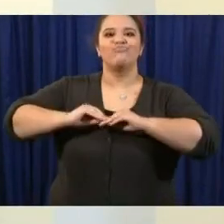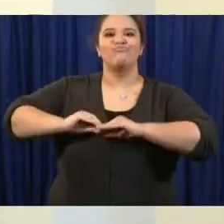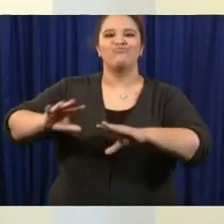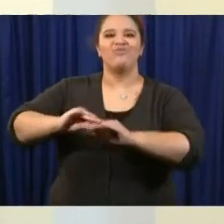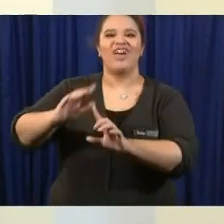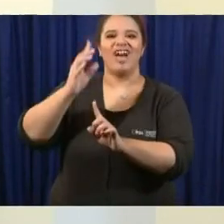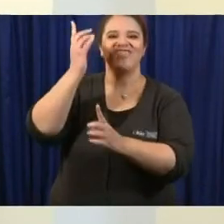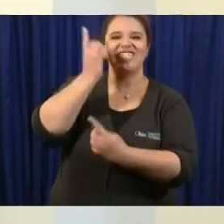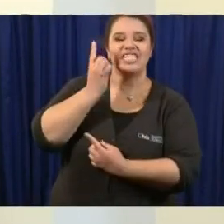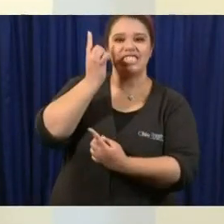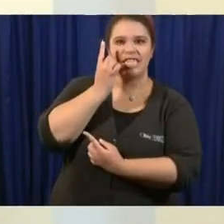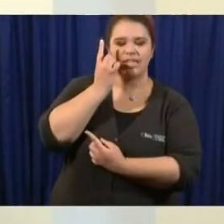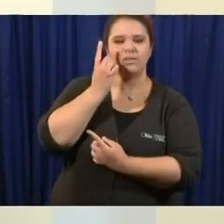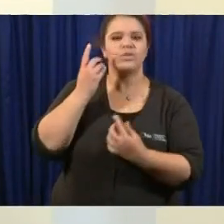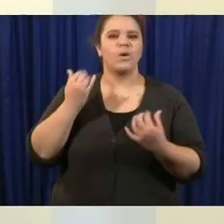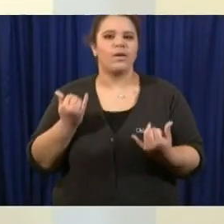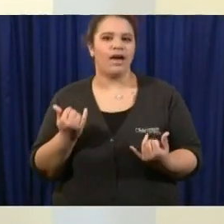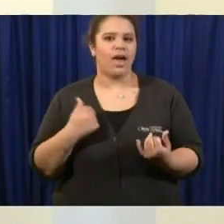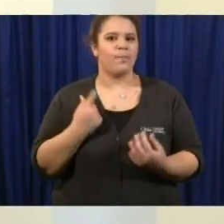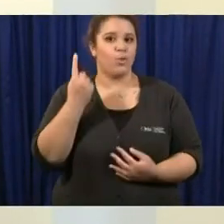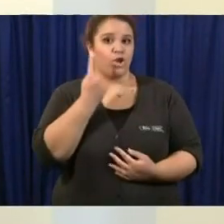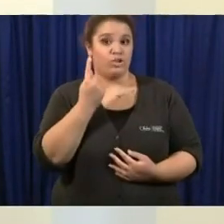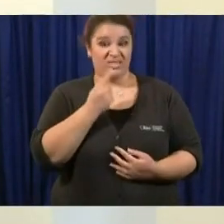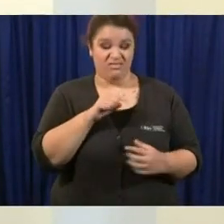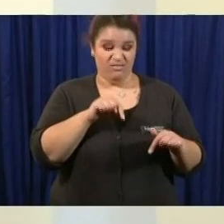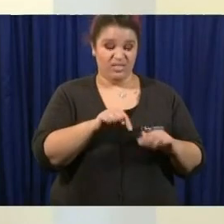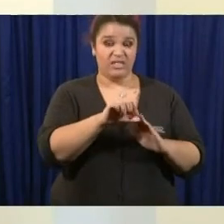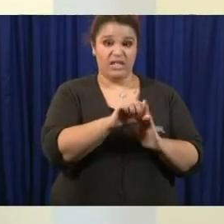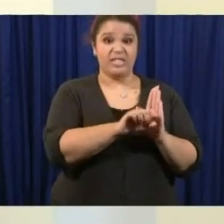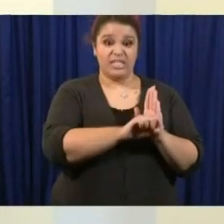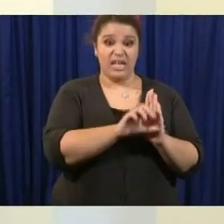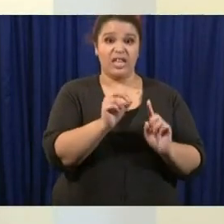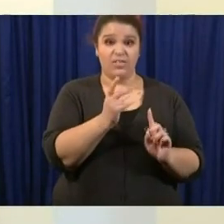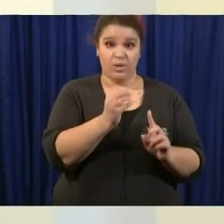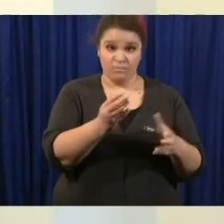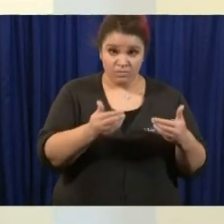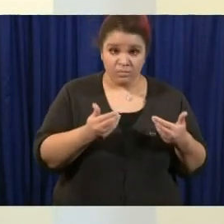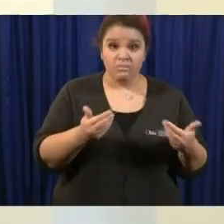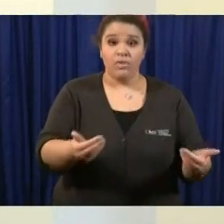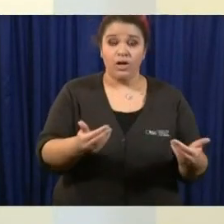today and is the state collecting that data or conducting its own prevalence study